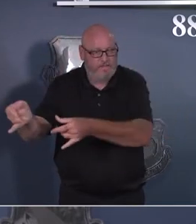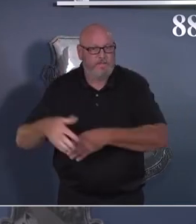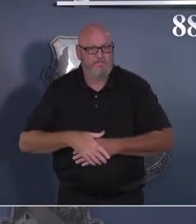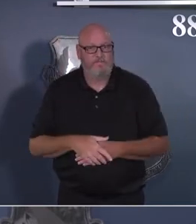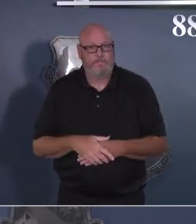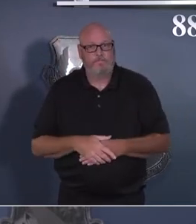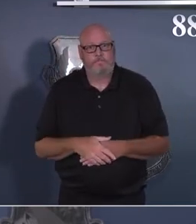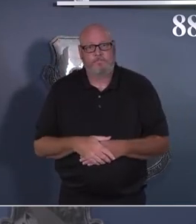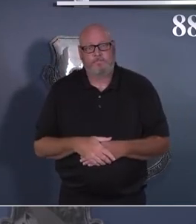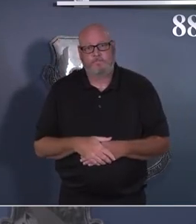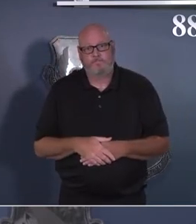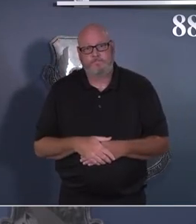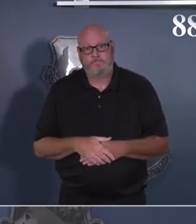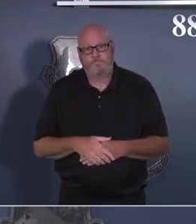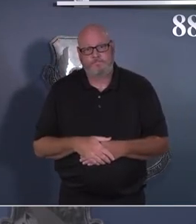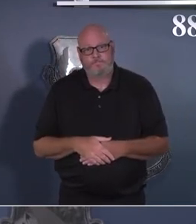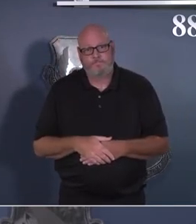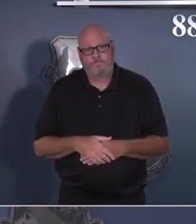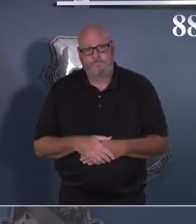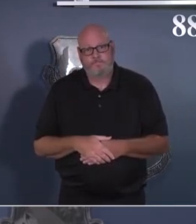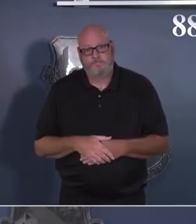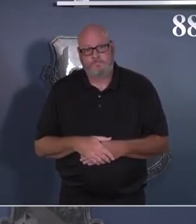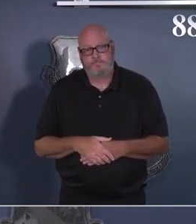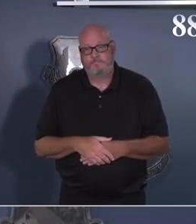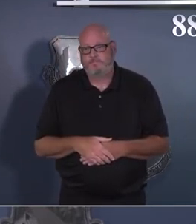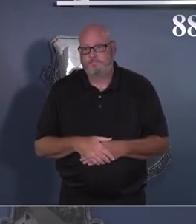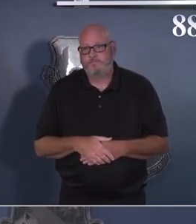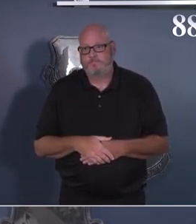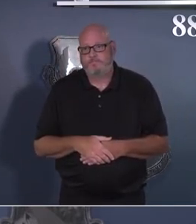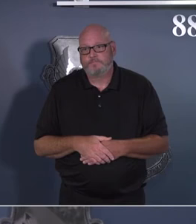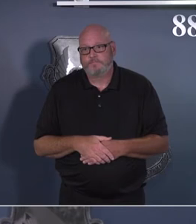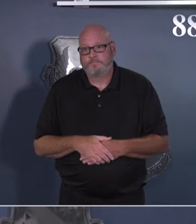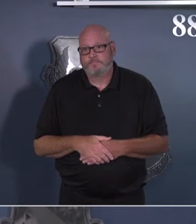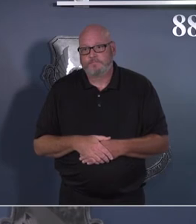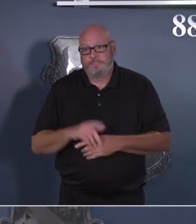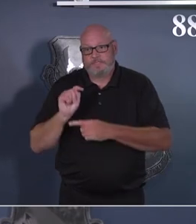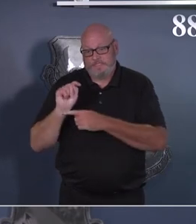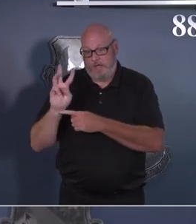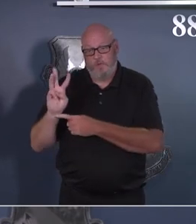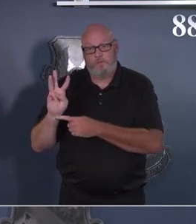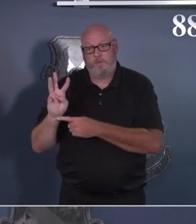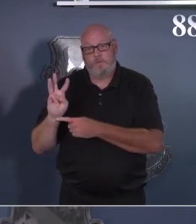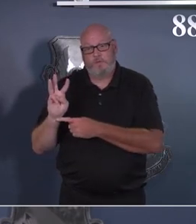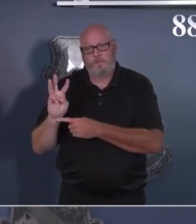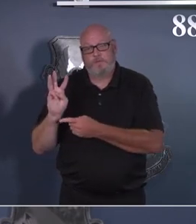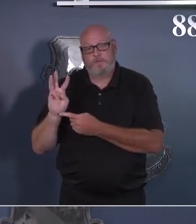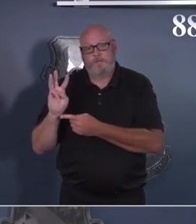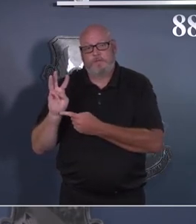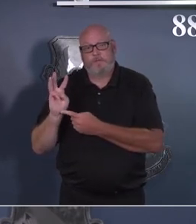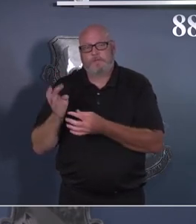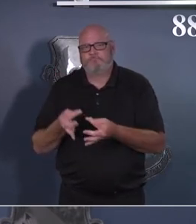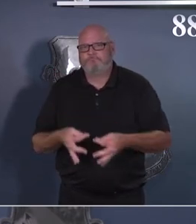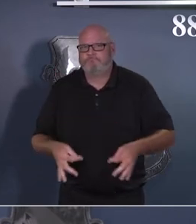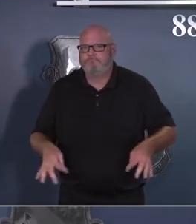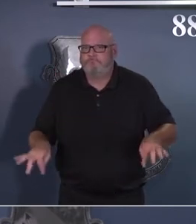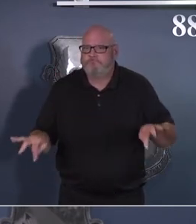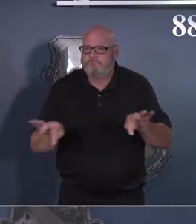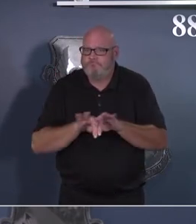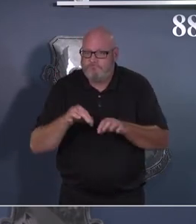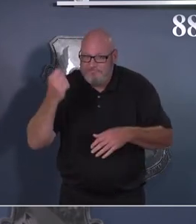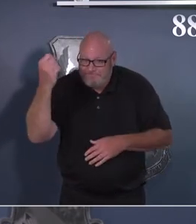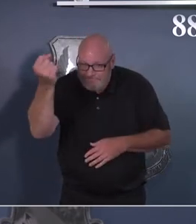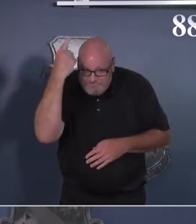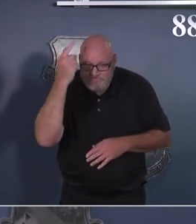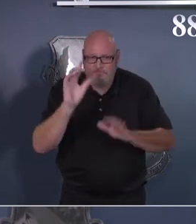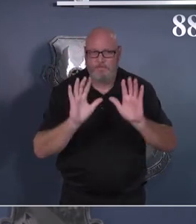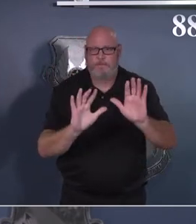And as you look at telework, understand that it is so important for you to work